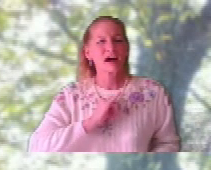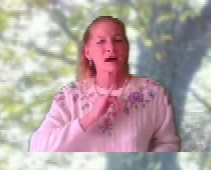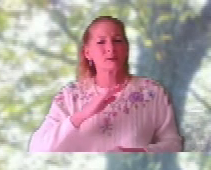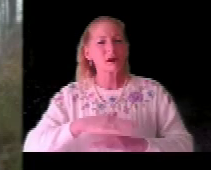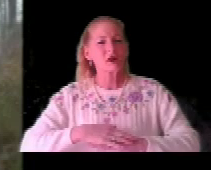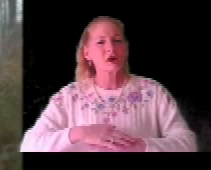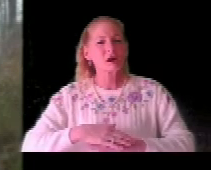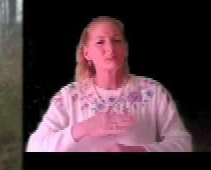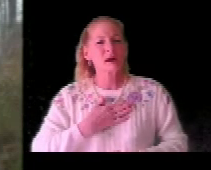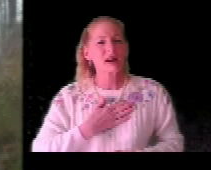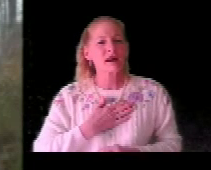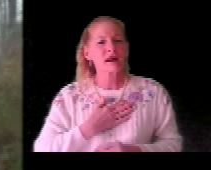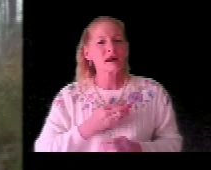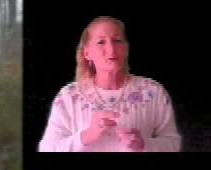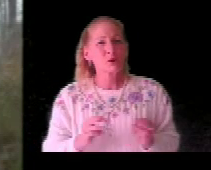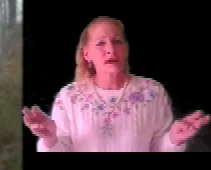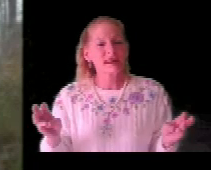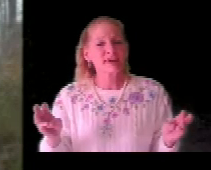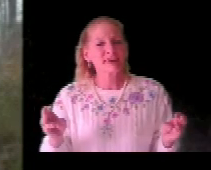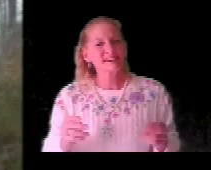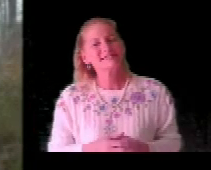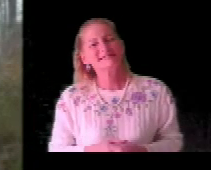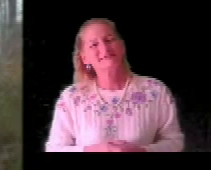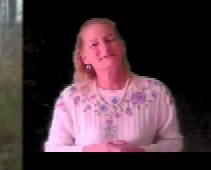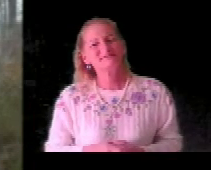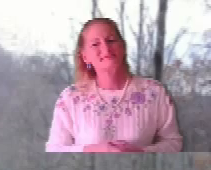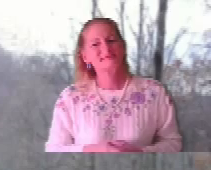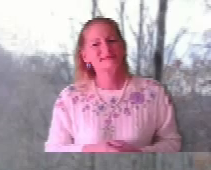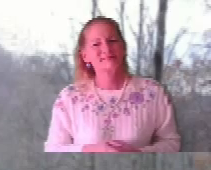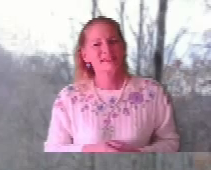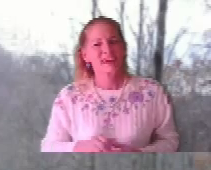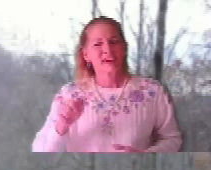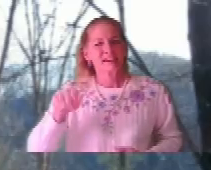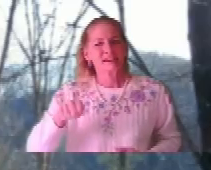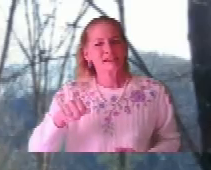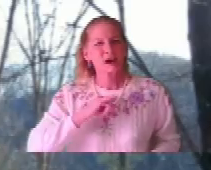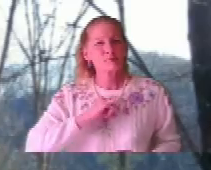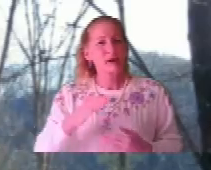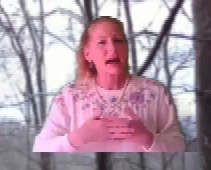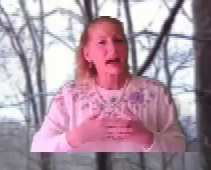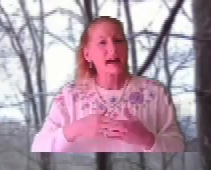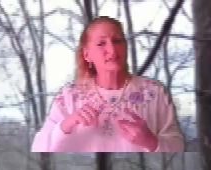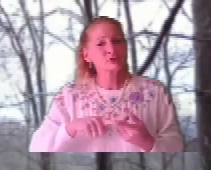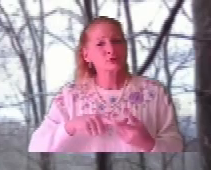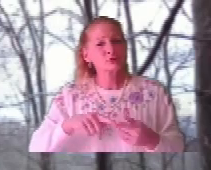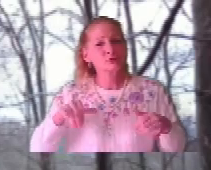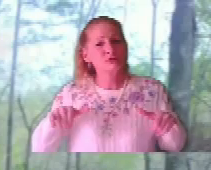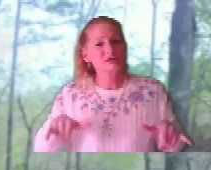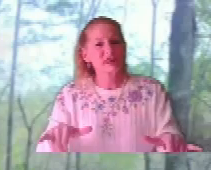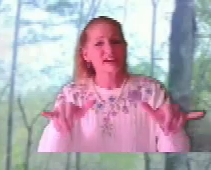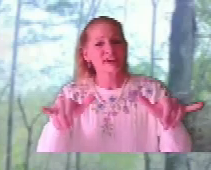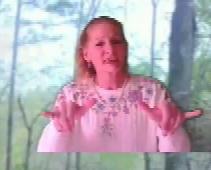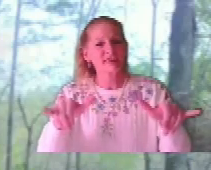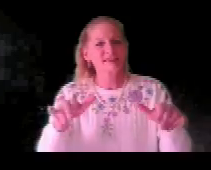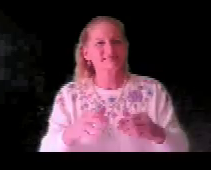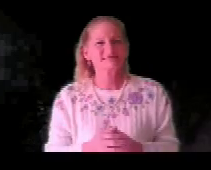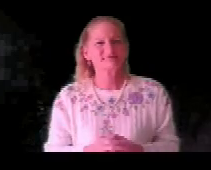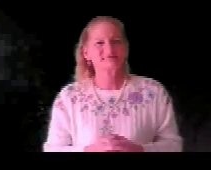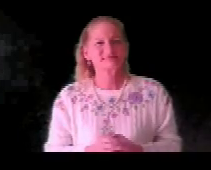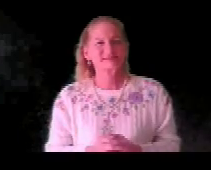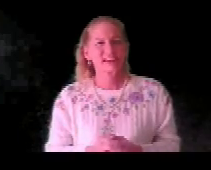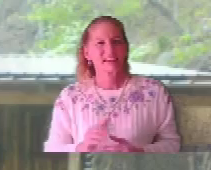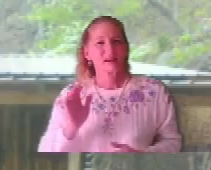Well, I'm on my way That's a bag to stay